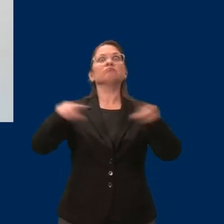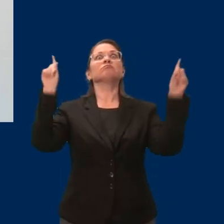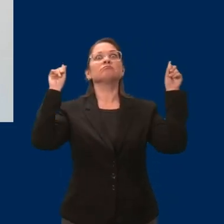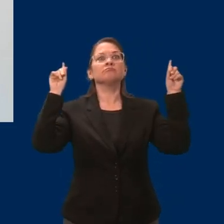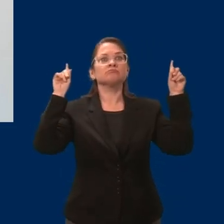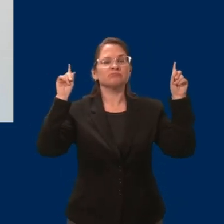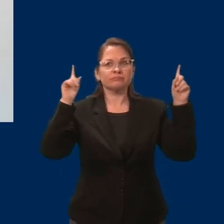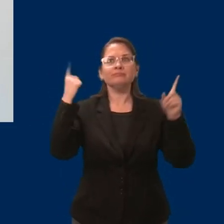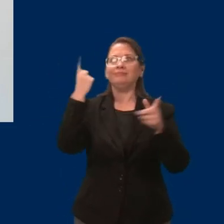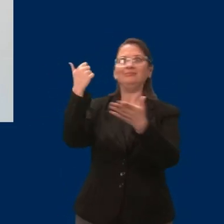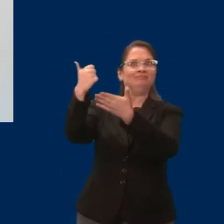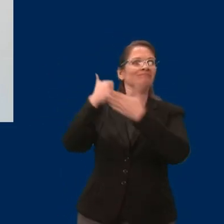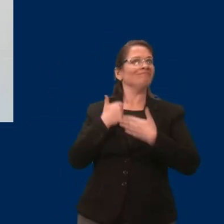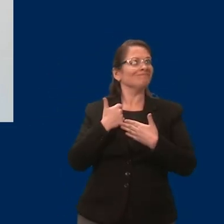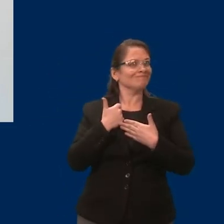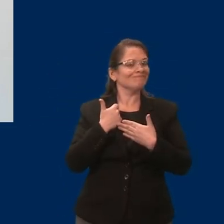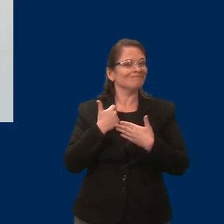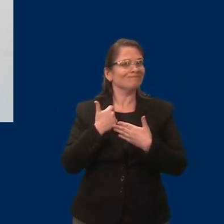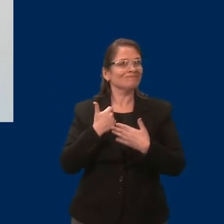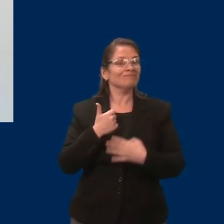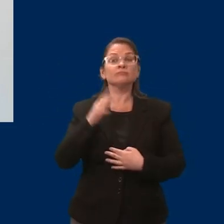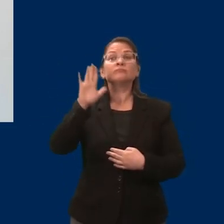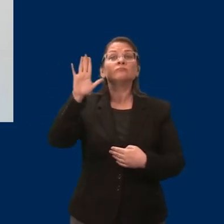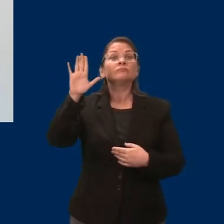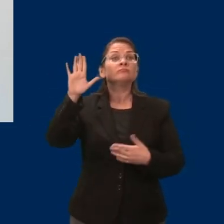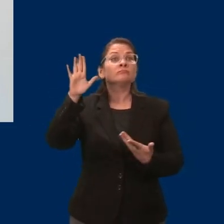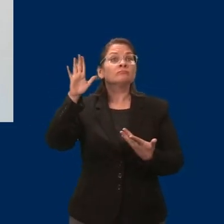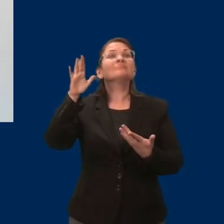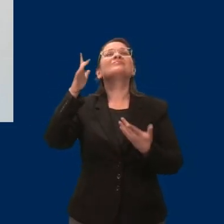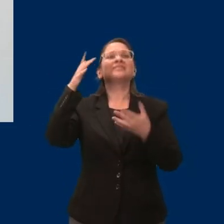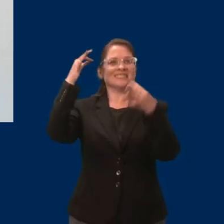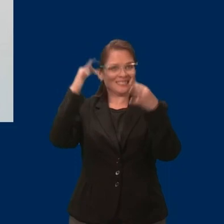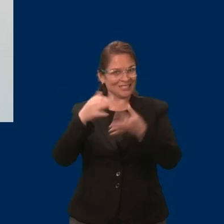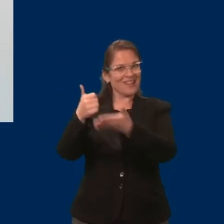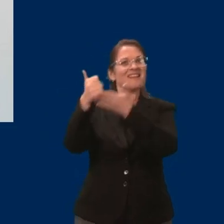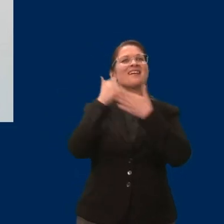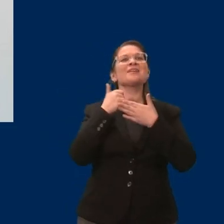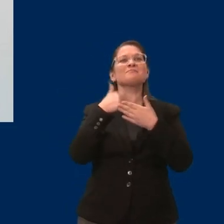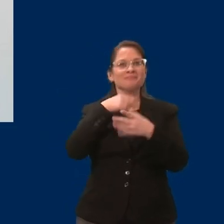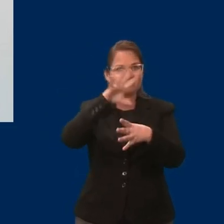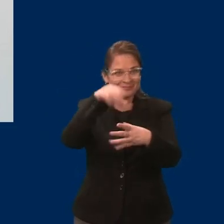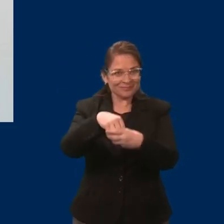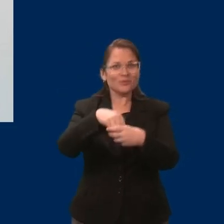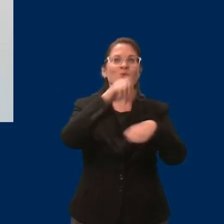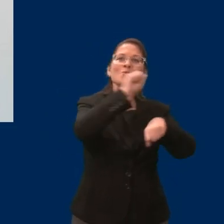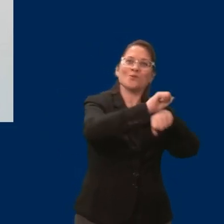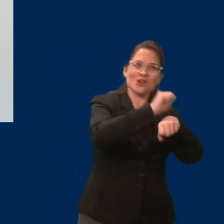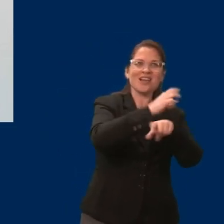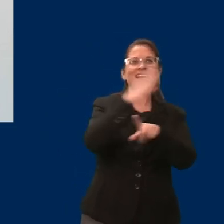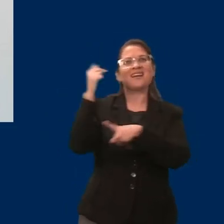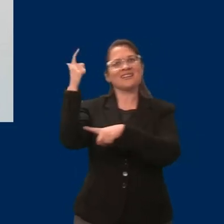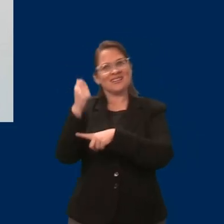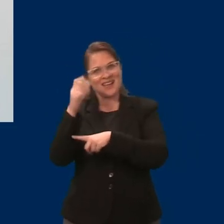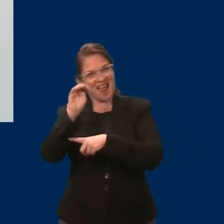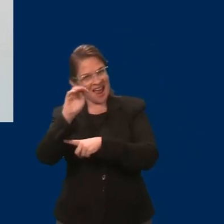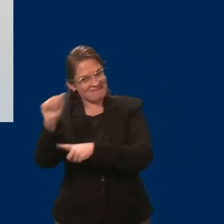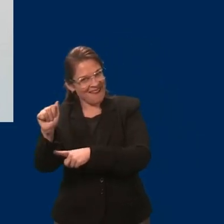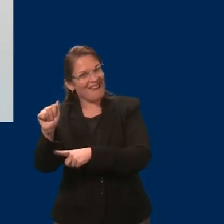and their decision allowed me to stay on MAEPD without Medicare so I could keep working.